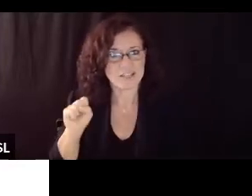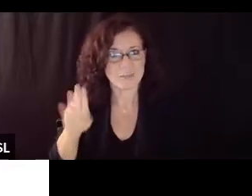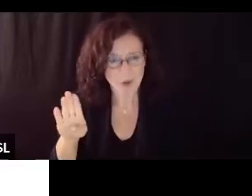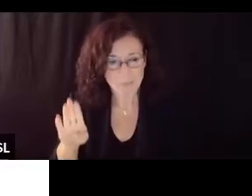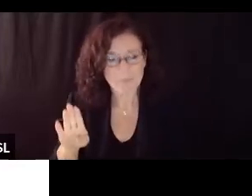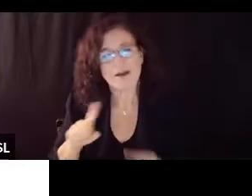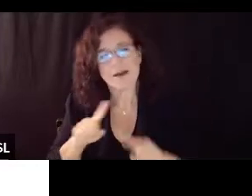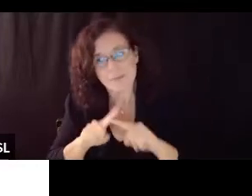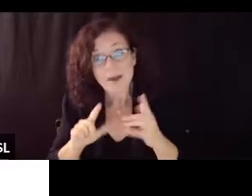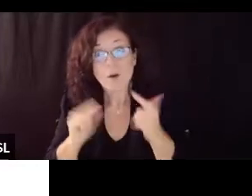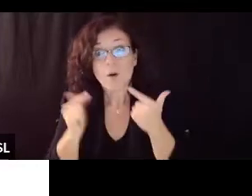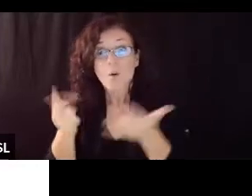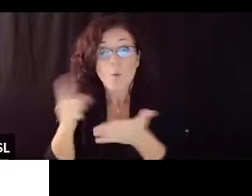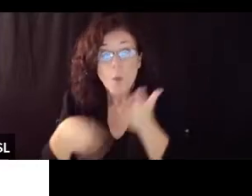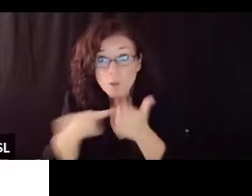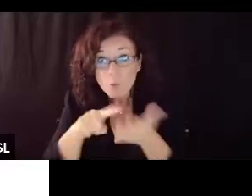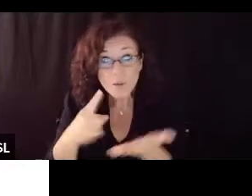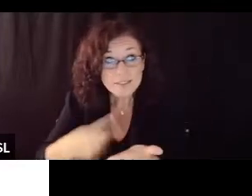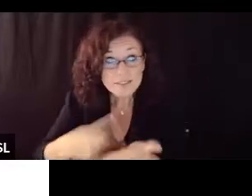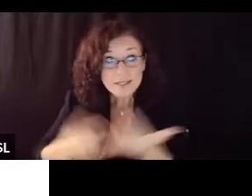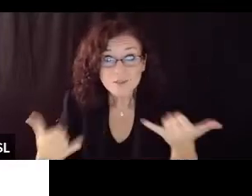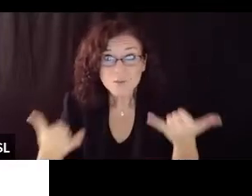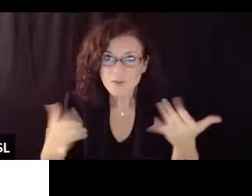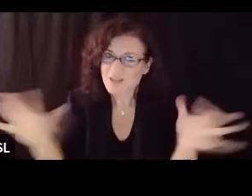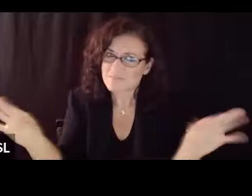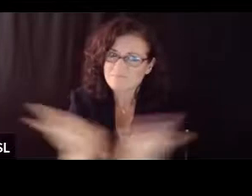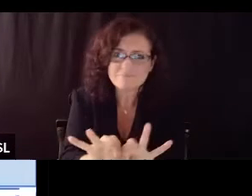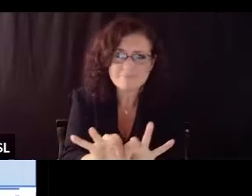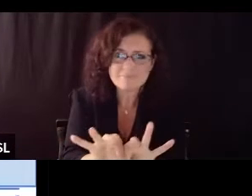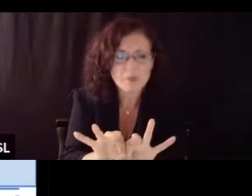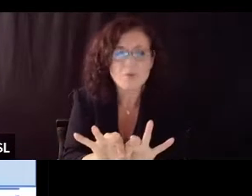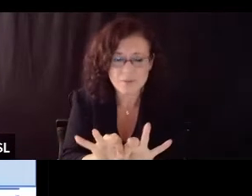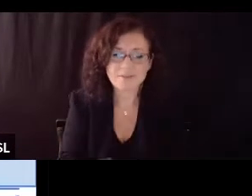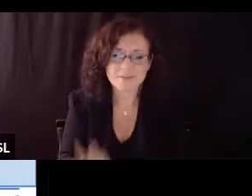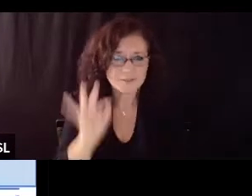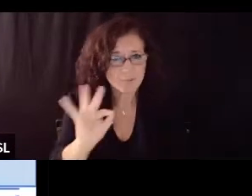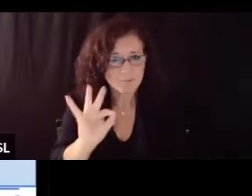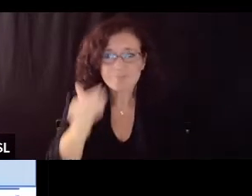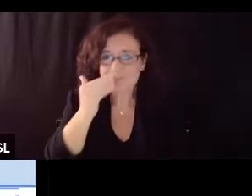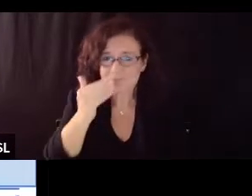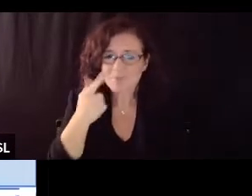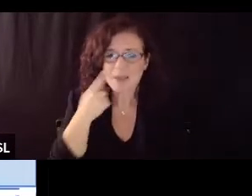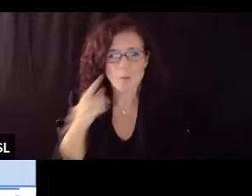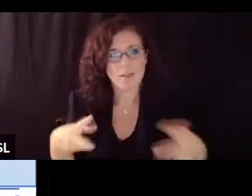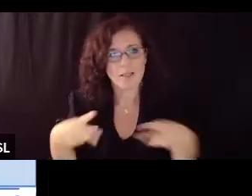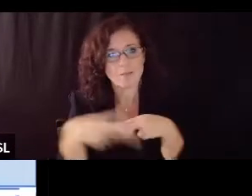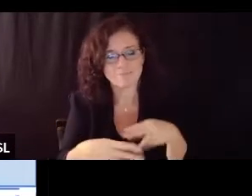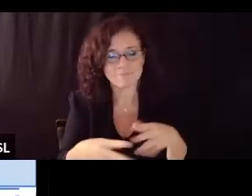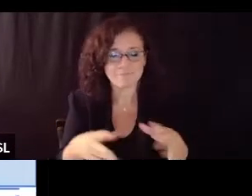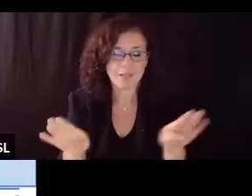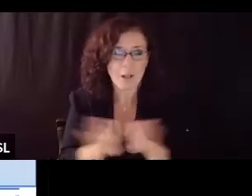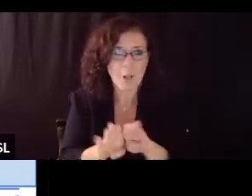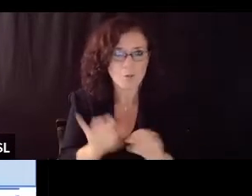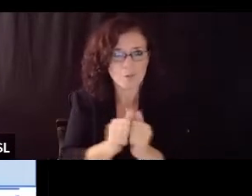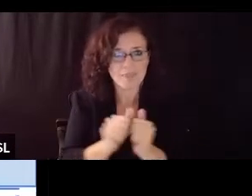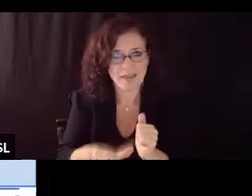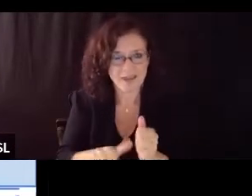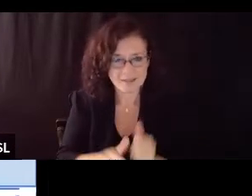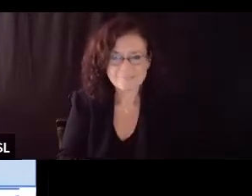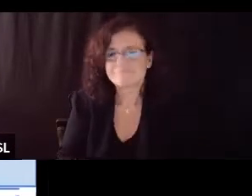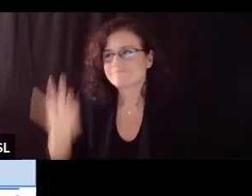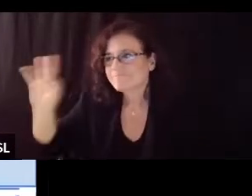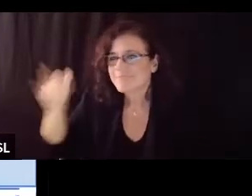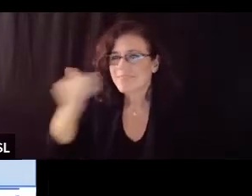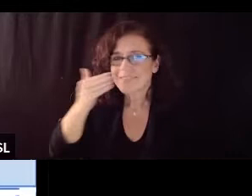Hilda with that with that final comment thank you so much Dr Fitzgibbons and you're definitely one of our heroes and and we